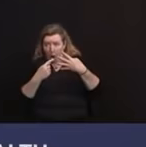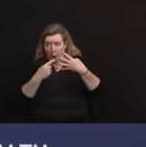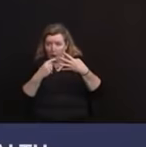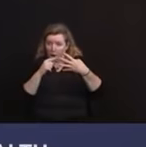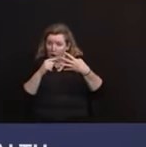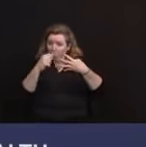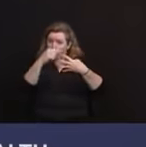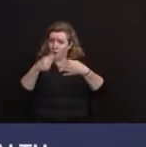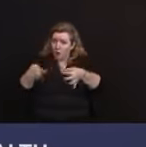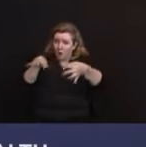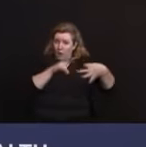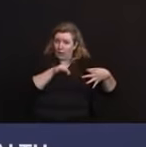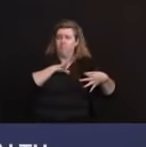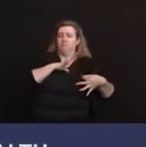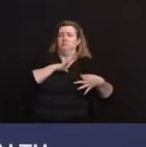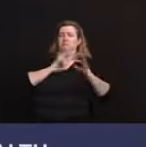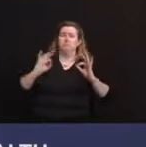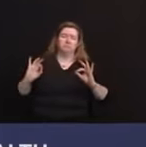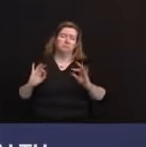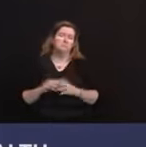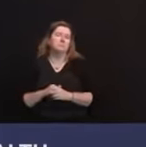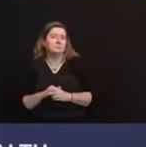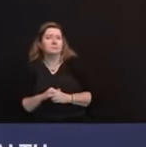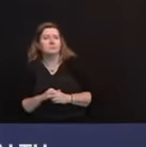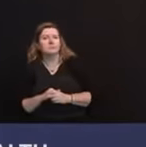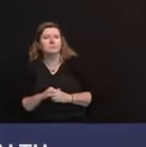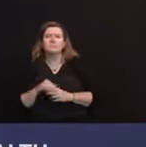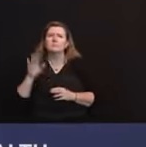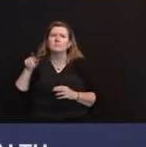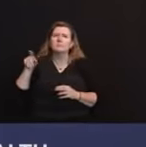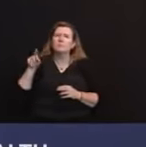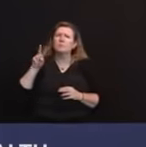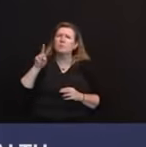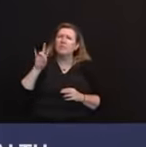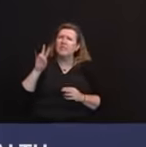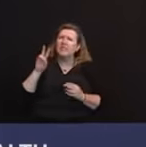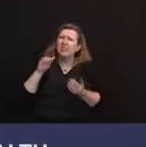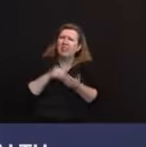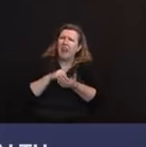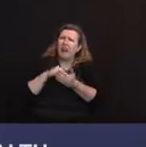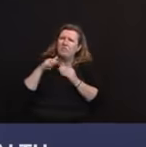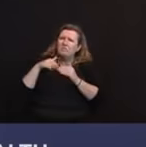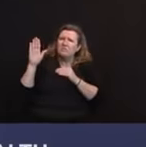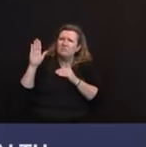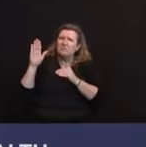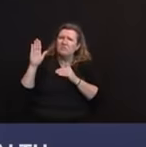27,000 plus had received at least their first shot.